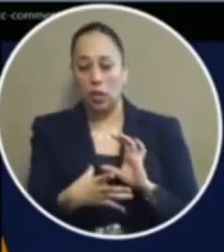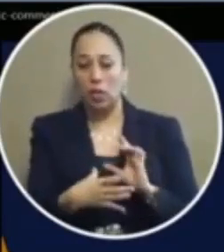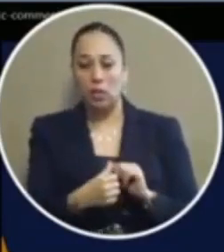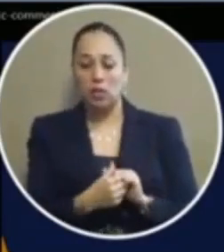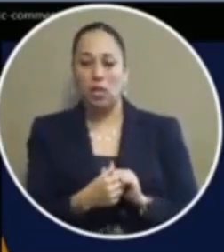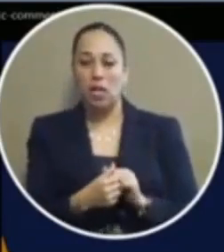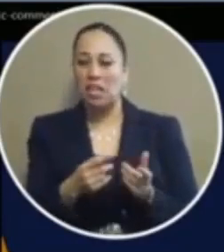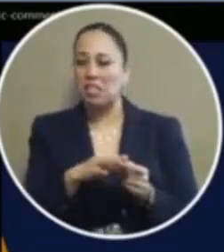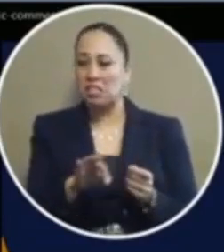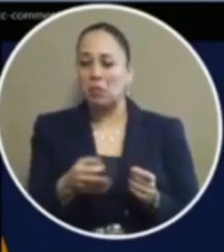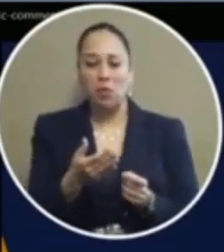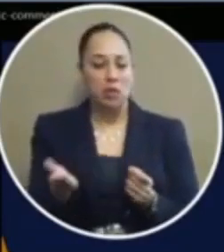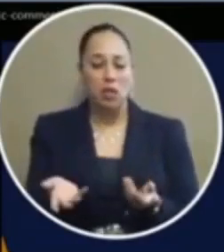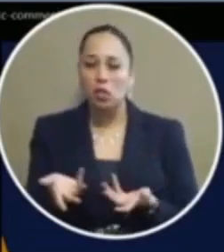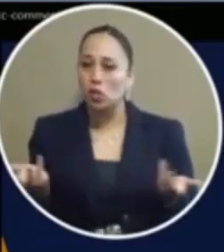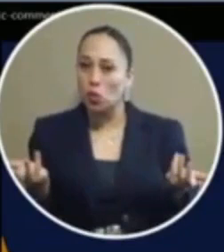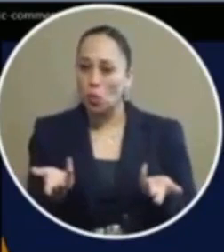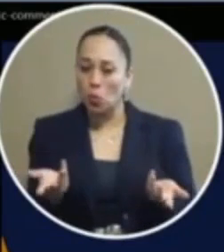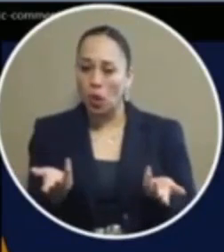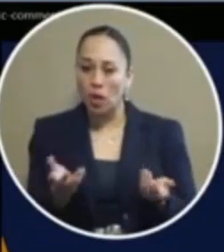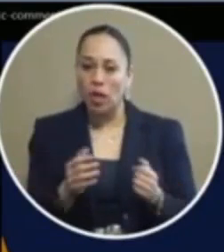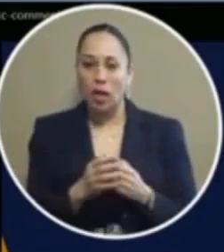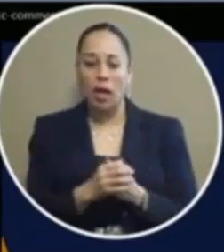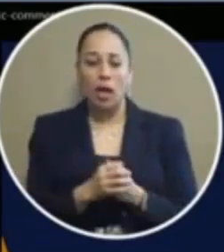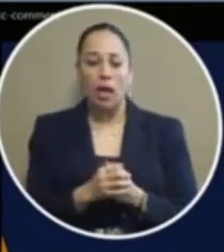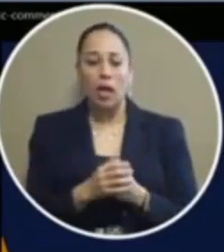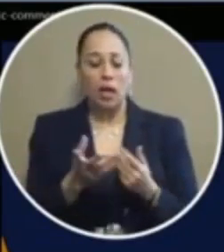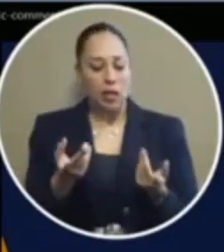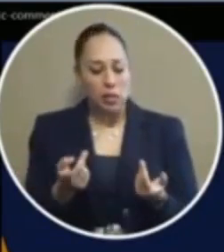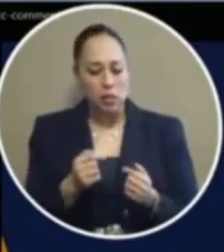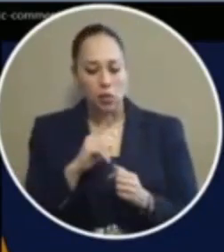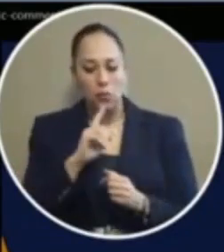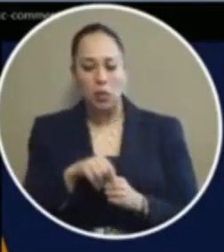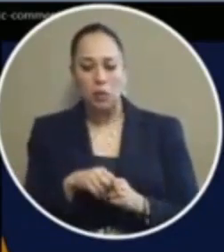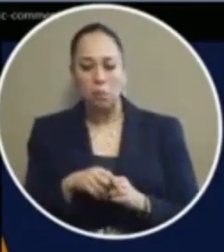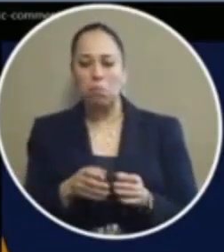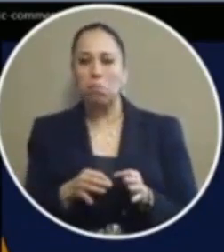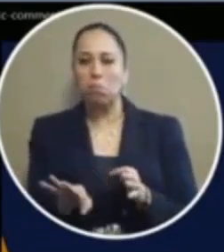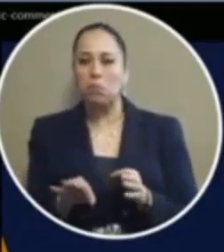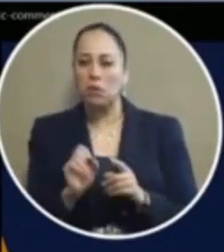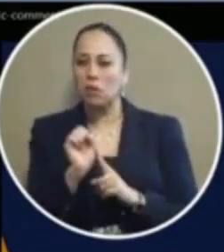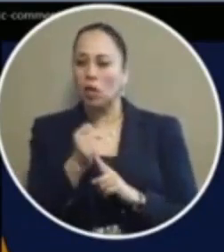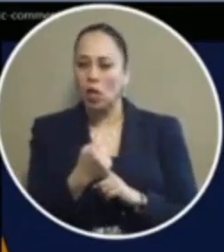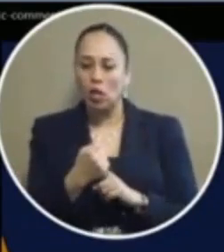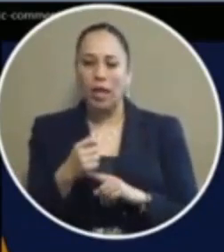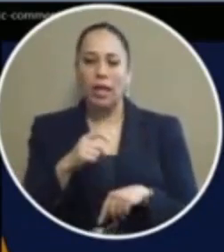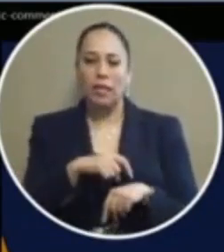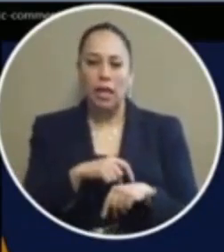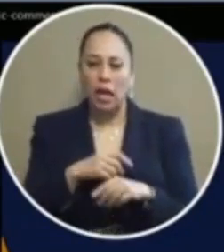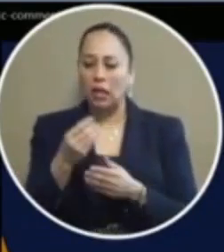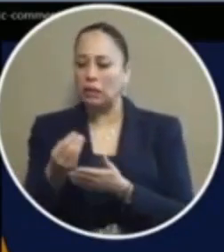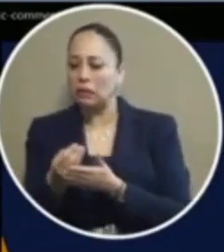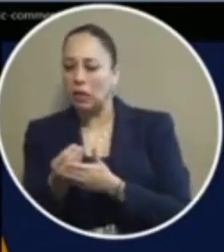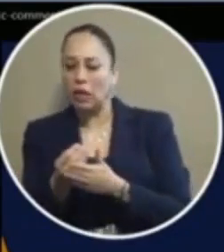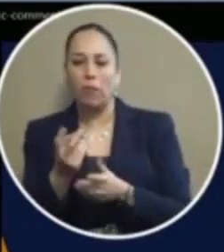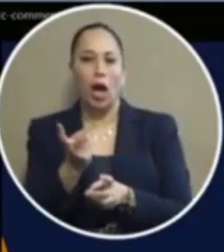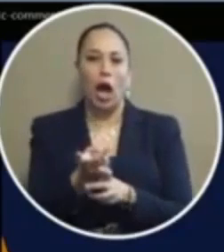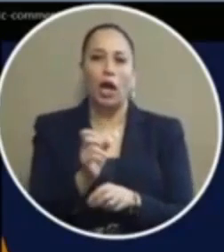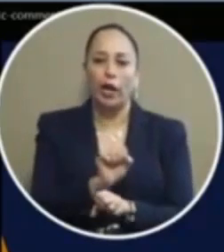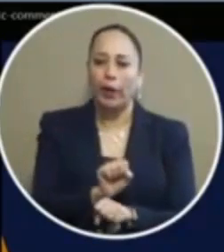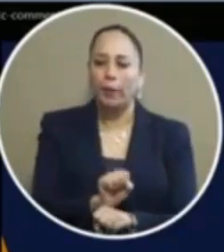simple fact is that it's a frivolous situation to spend so much time money and effort